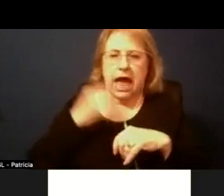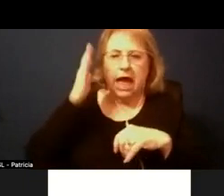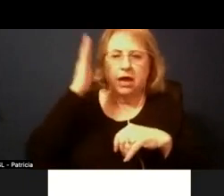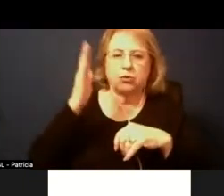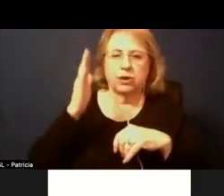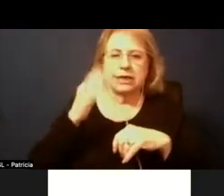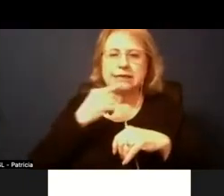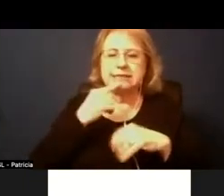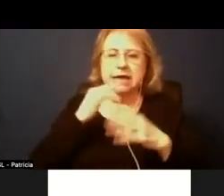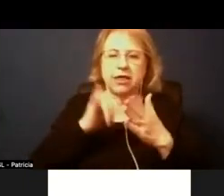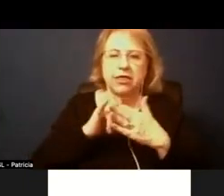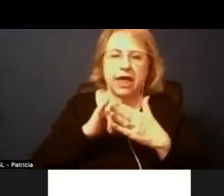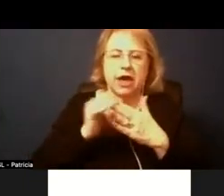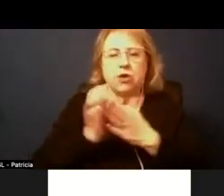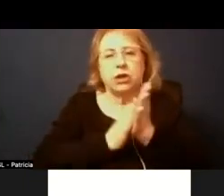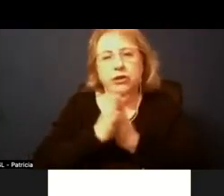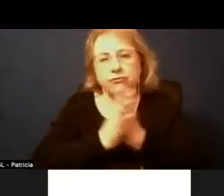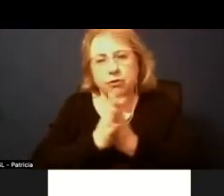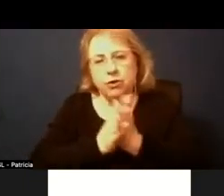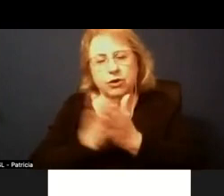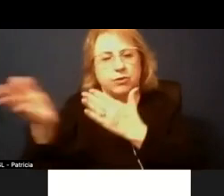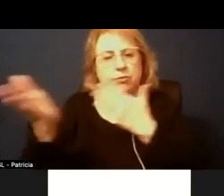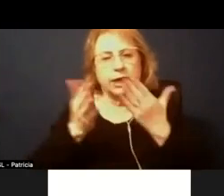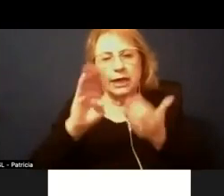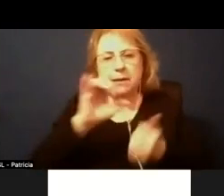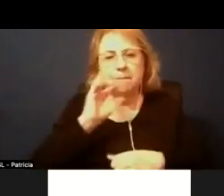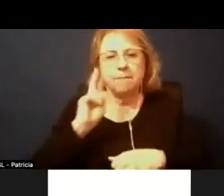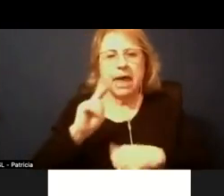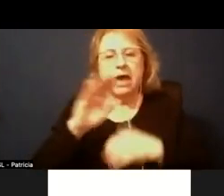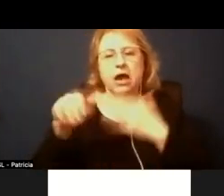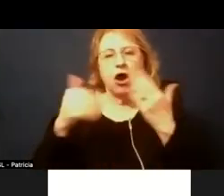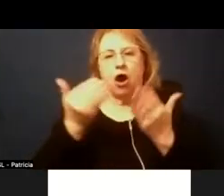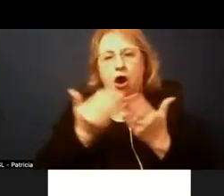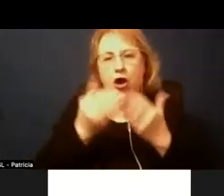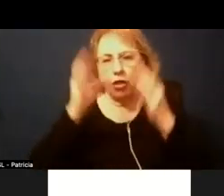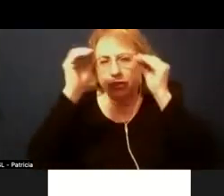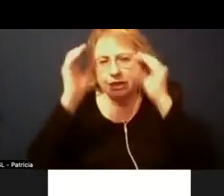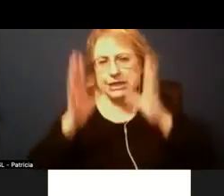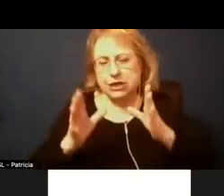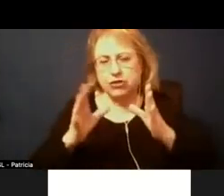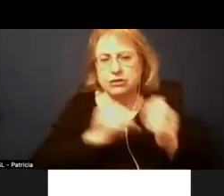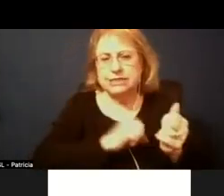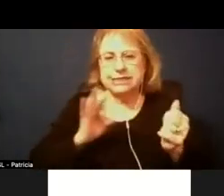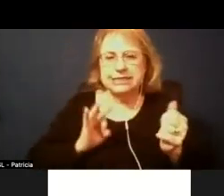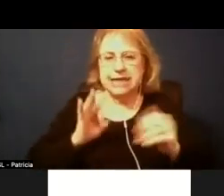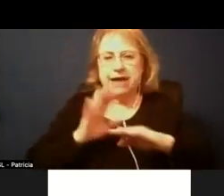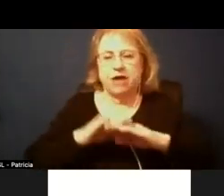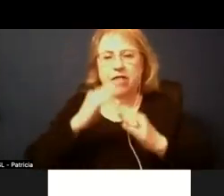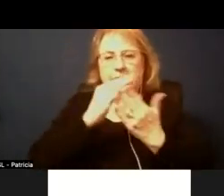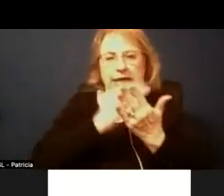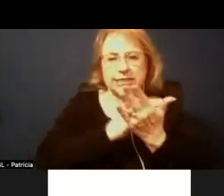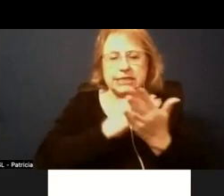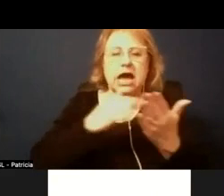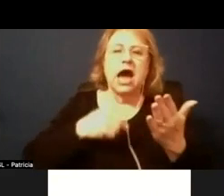i know we all look forward to bringing back all of the the teachers and staff on this list and with that i will motion to